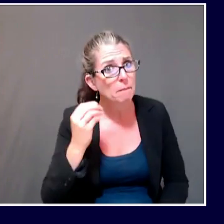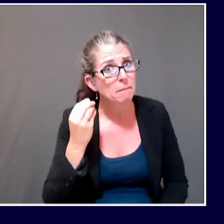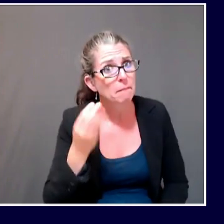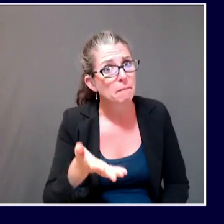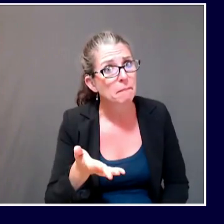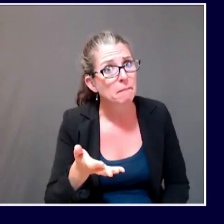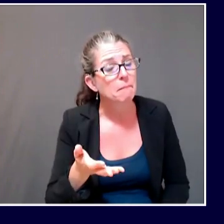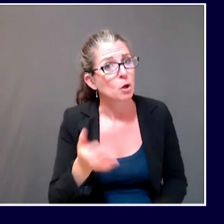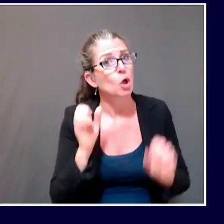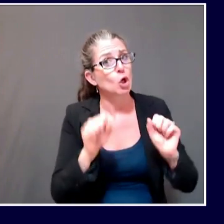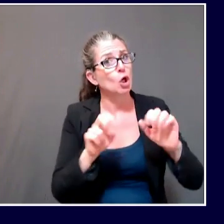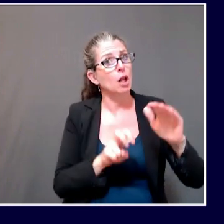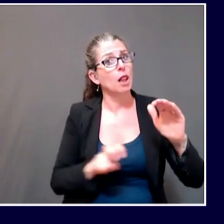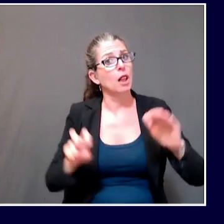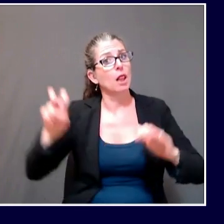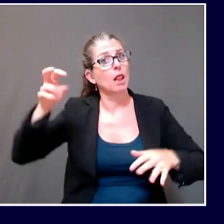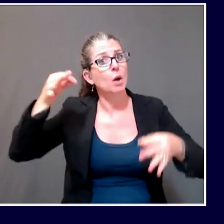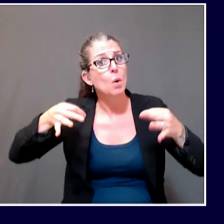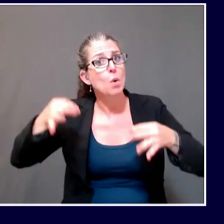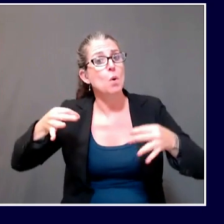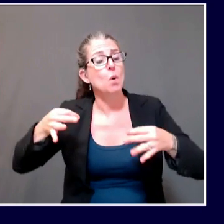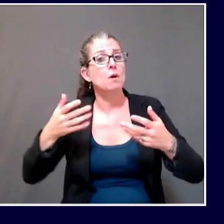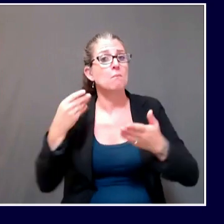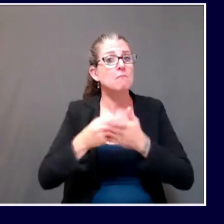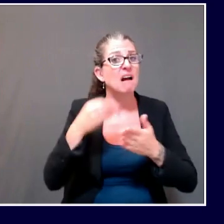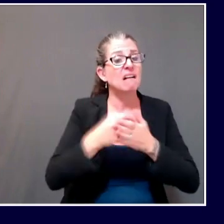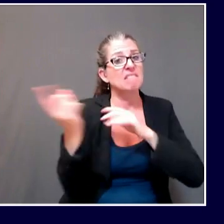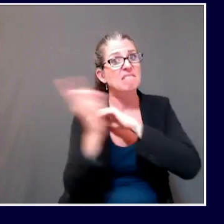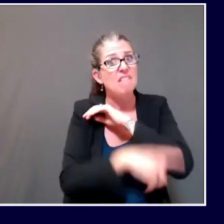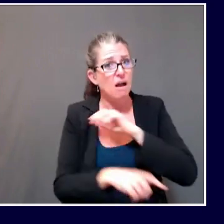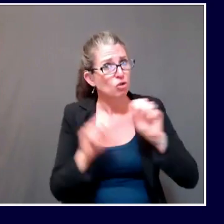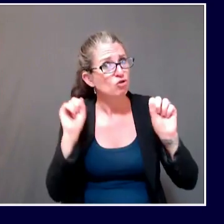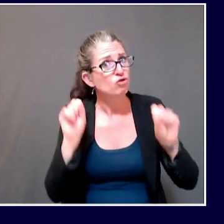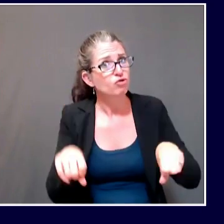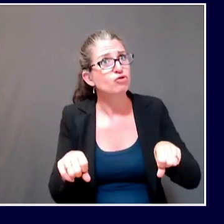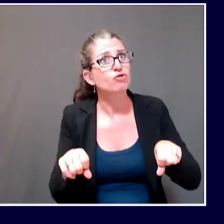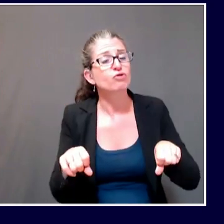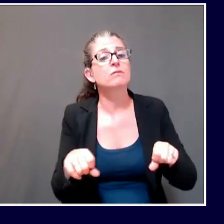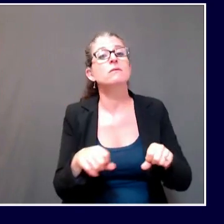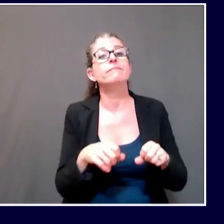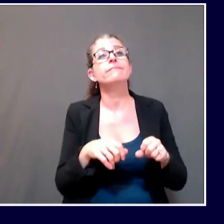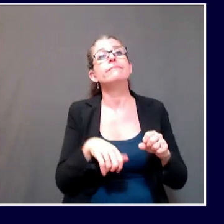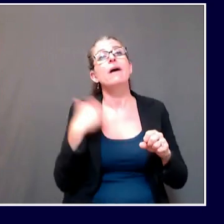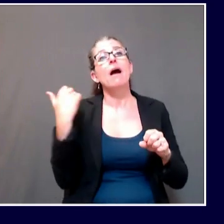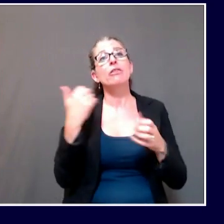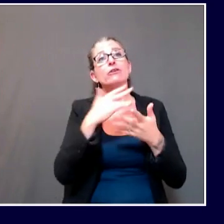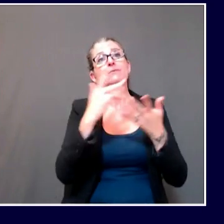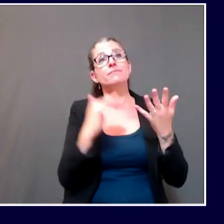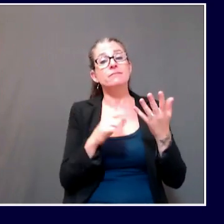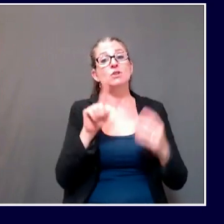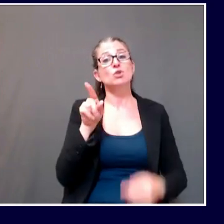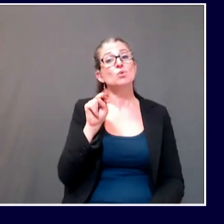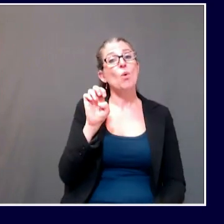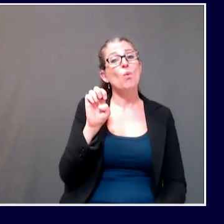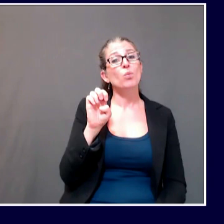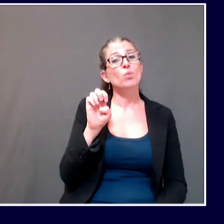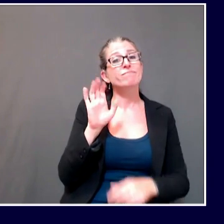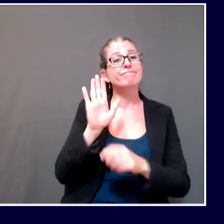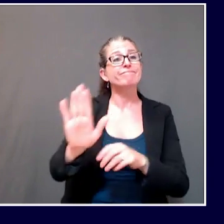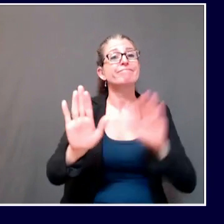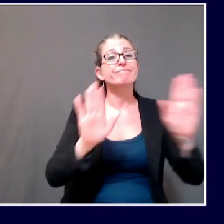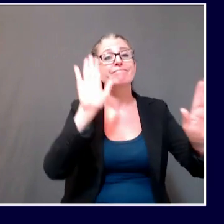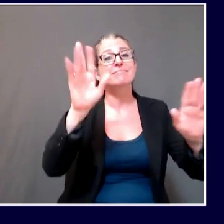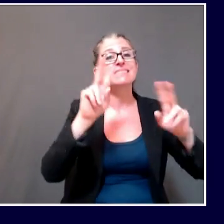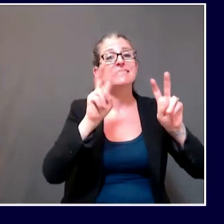issues, potentially zoning issues, and there's potential licensing issues, especially with food